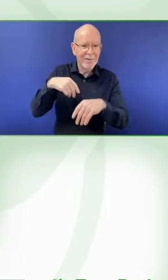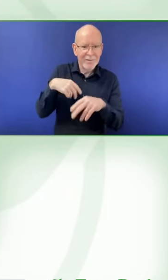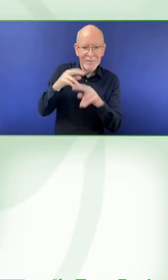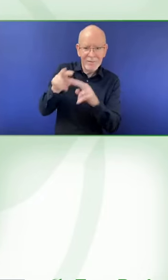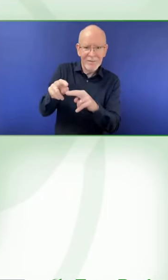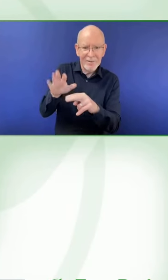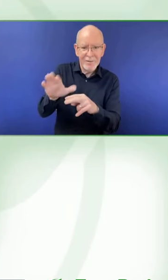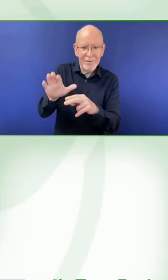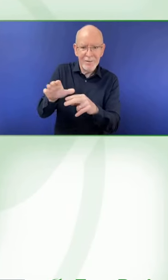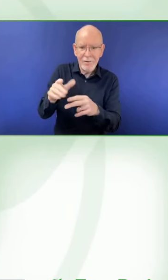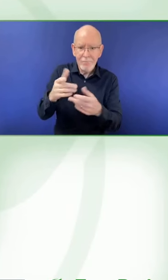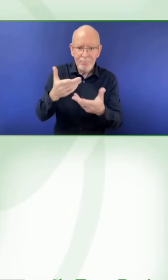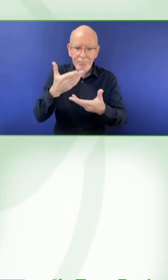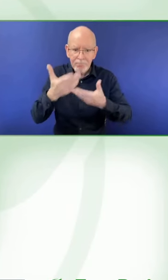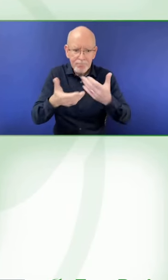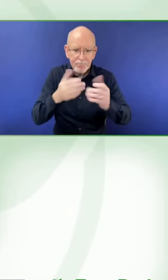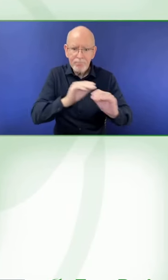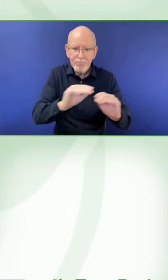time at Barclays.